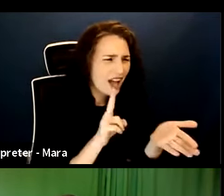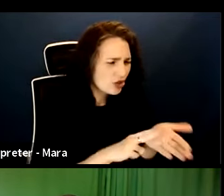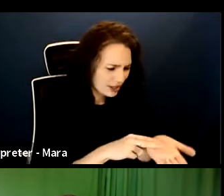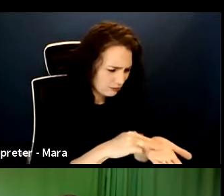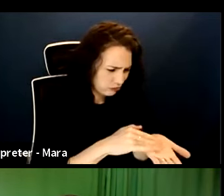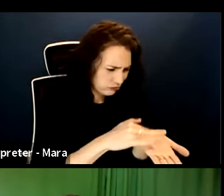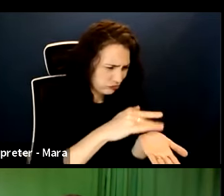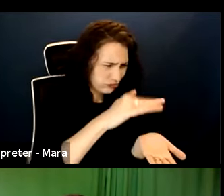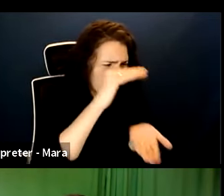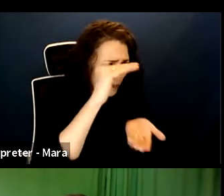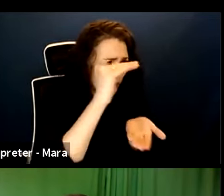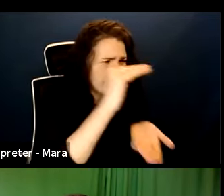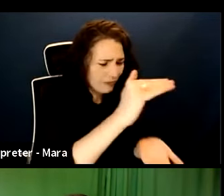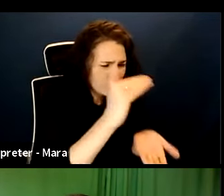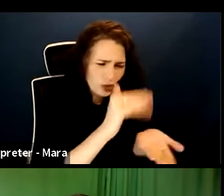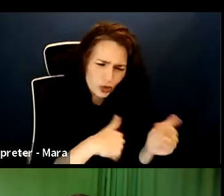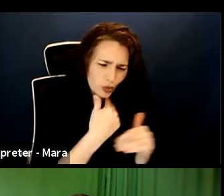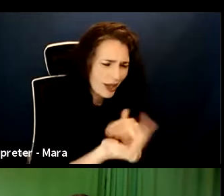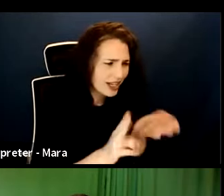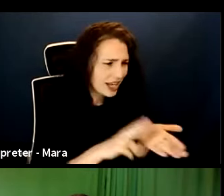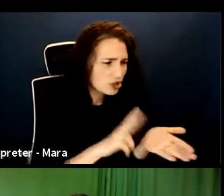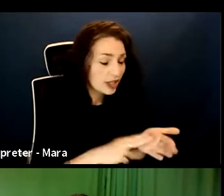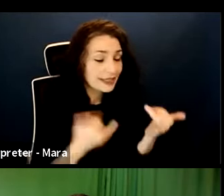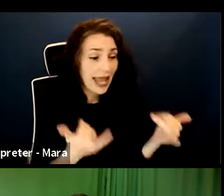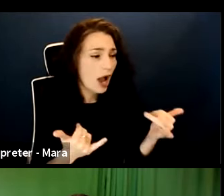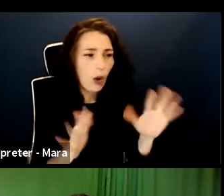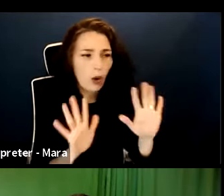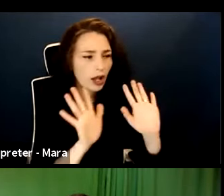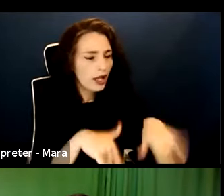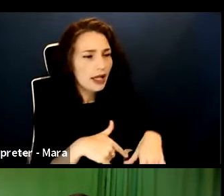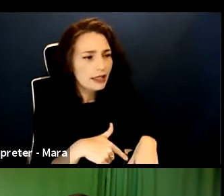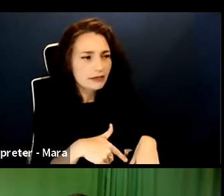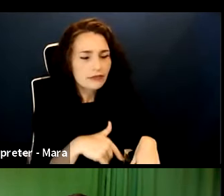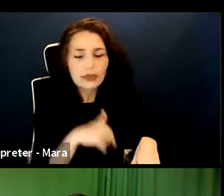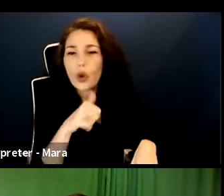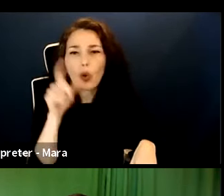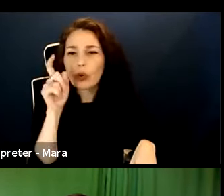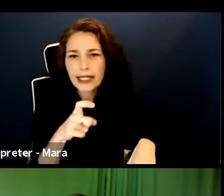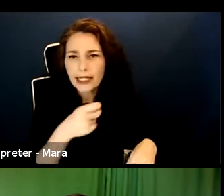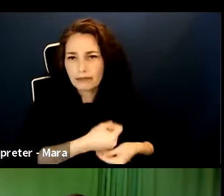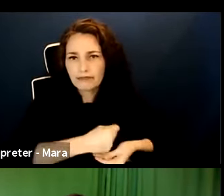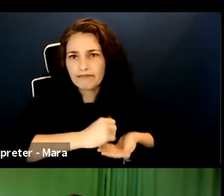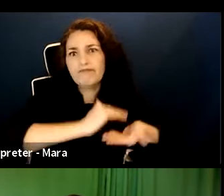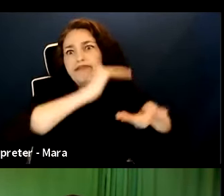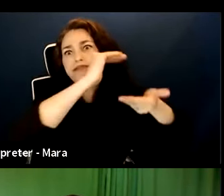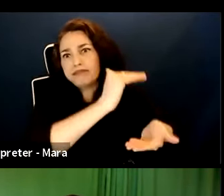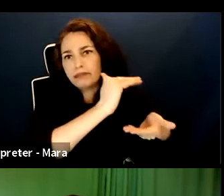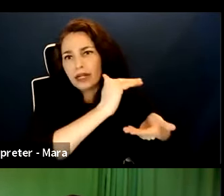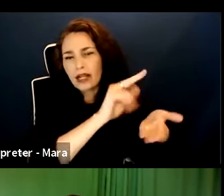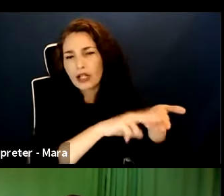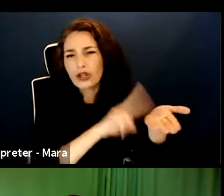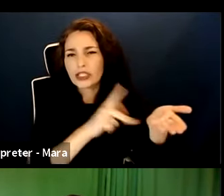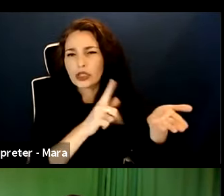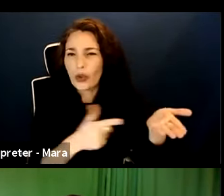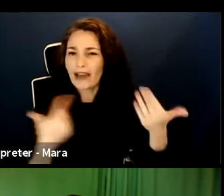provides them the opportunity to free up some space to focus on higher-level decisions that need to be made,